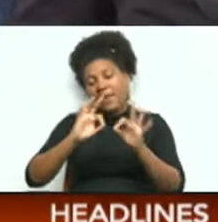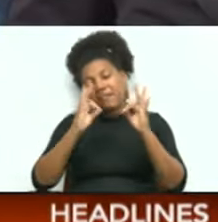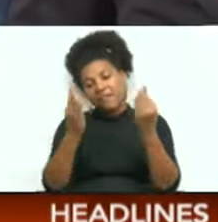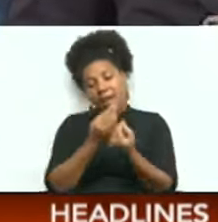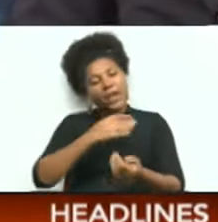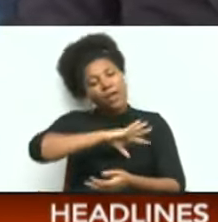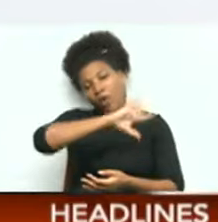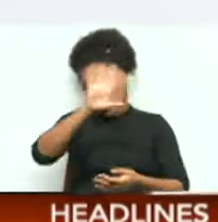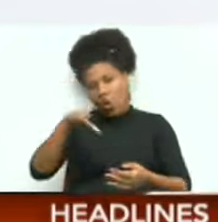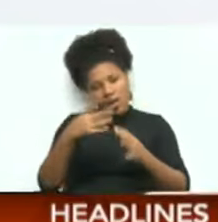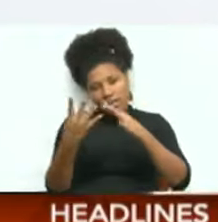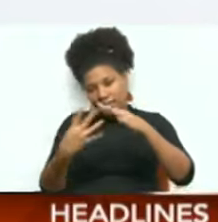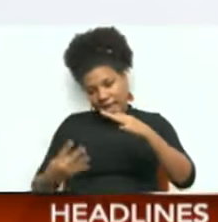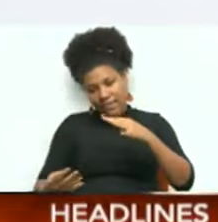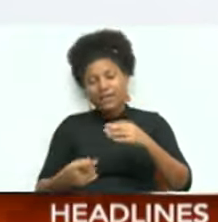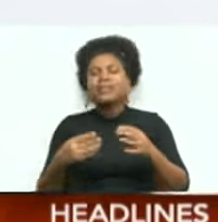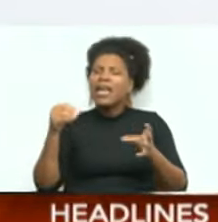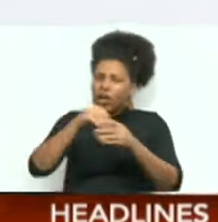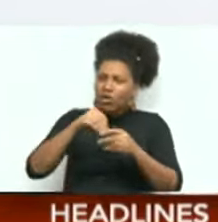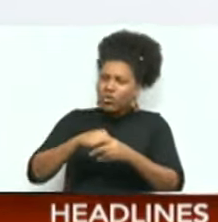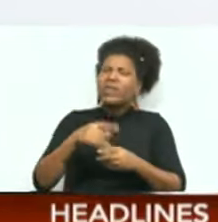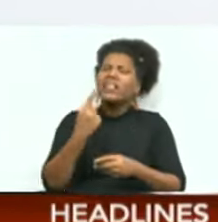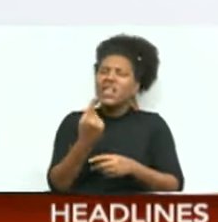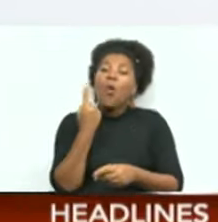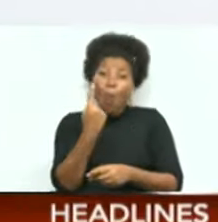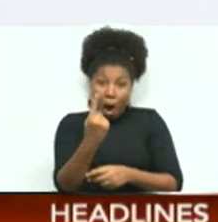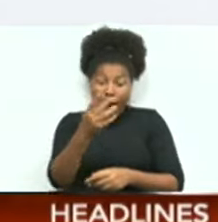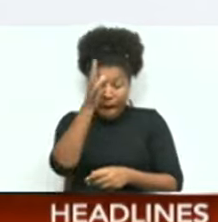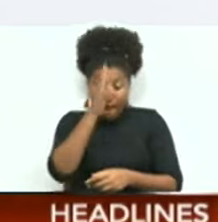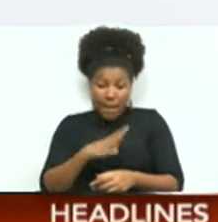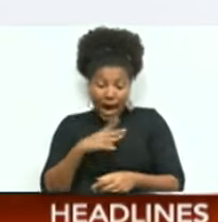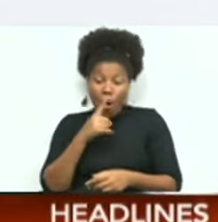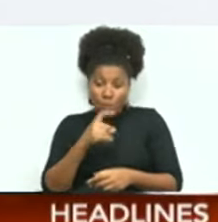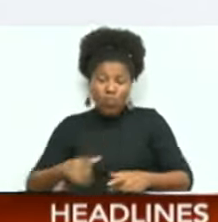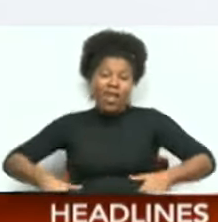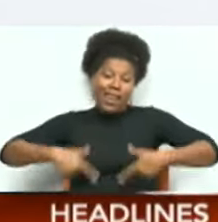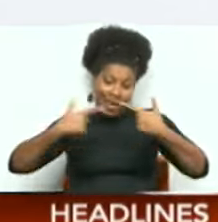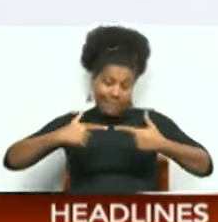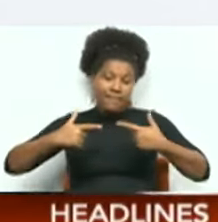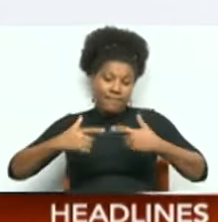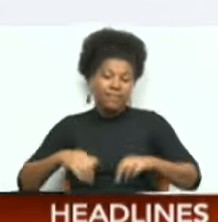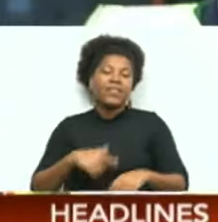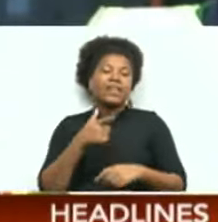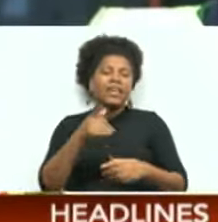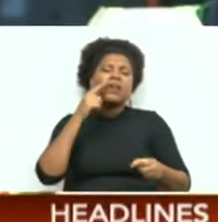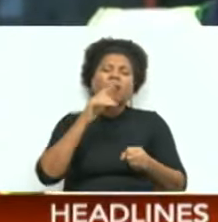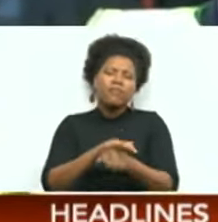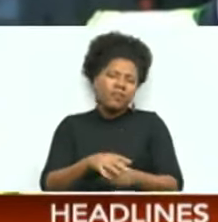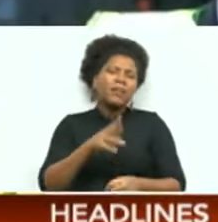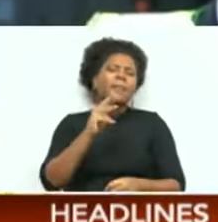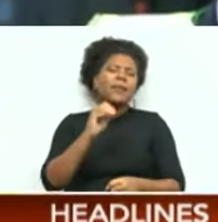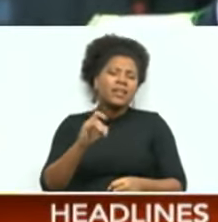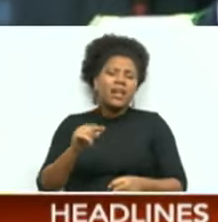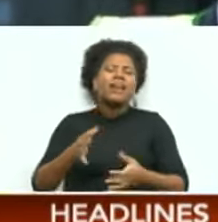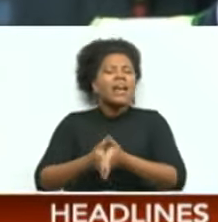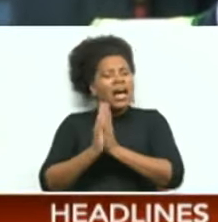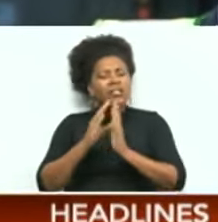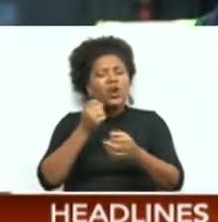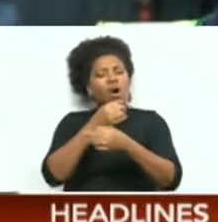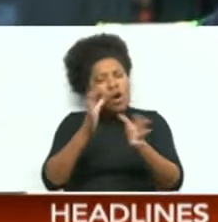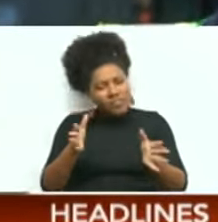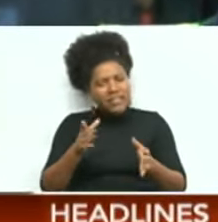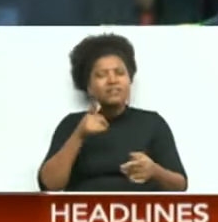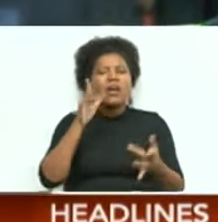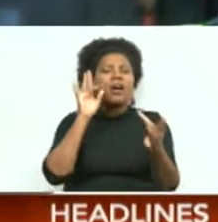divers, including the lone survivor, Christopher Boudram. Dr. Rowley confirmed to the media that he has asked his office to reach out to the divers'